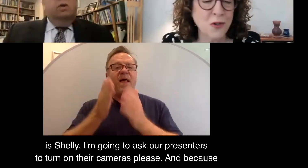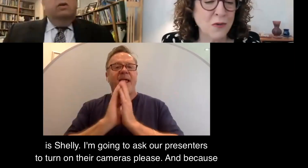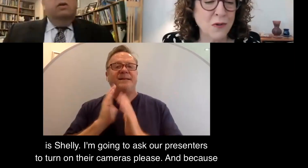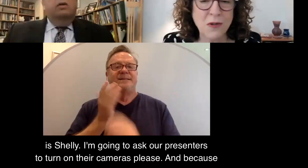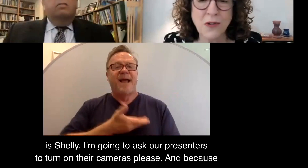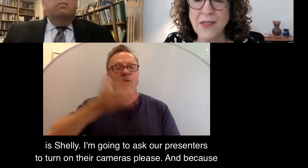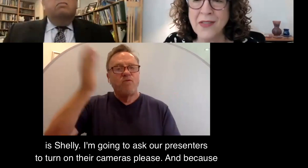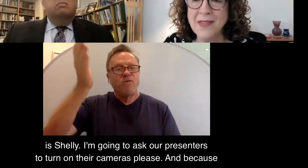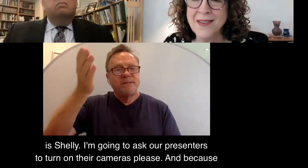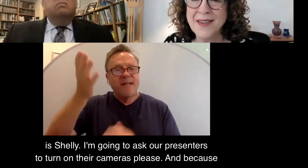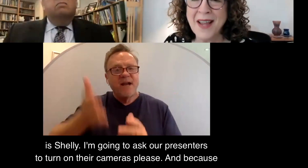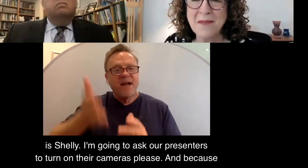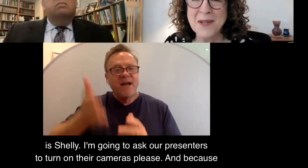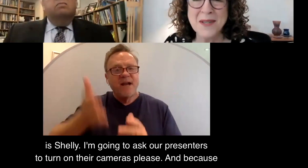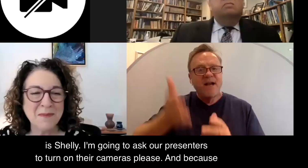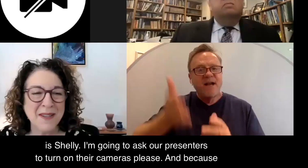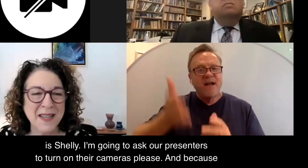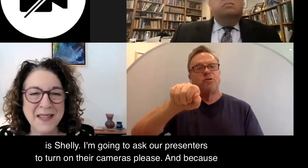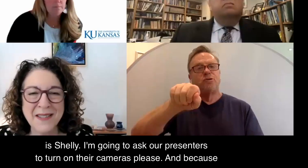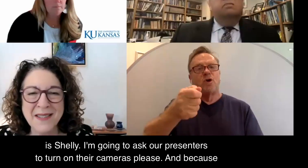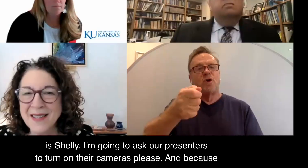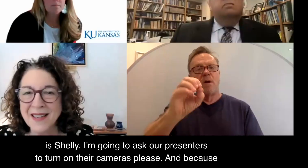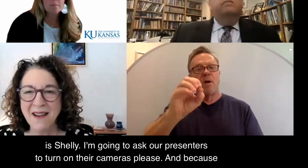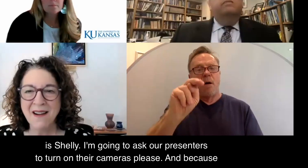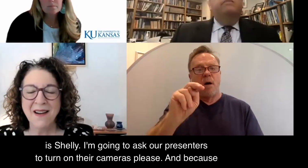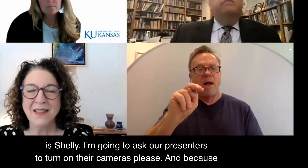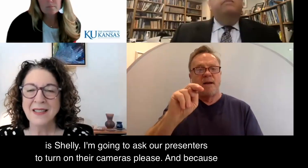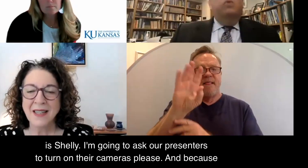to turn on their cameras, please.